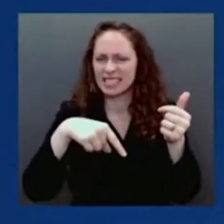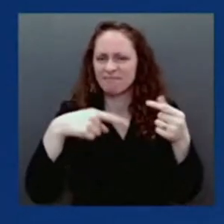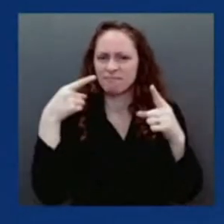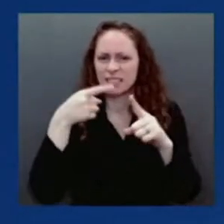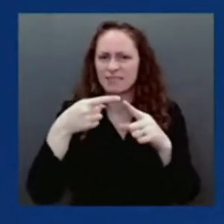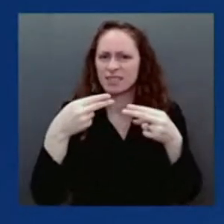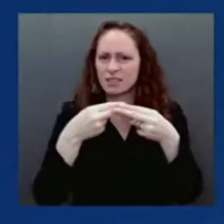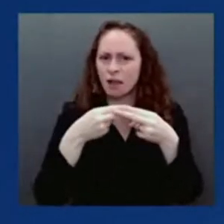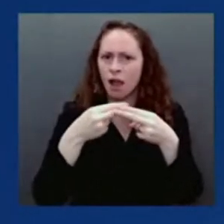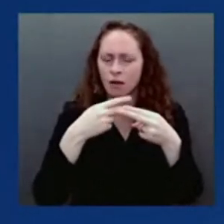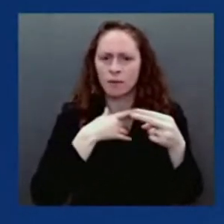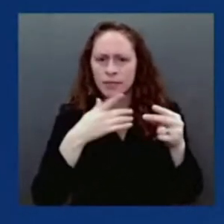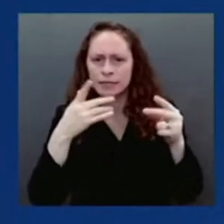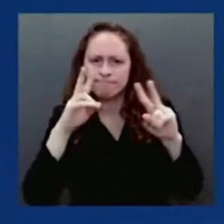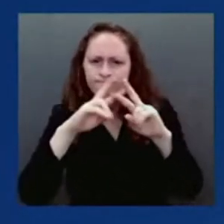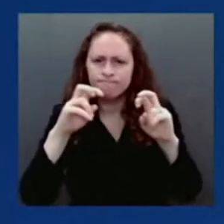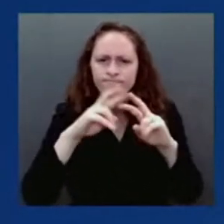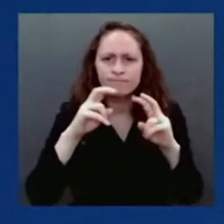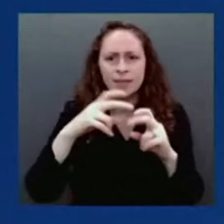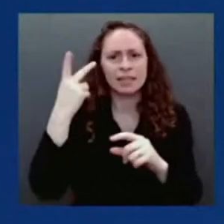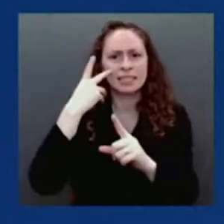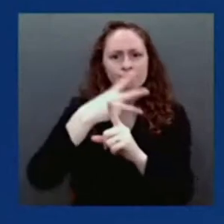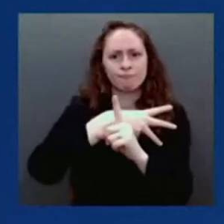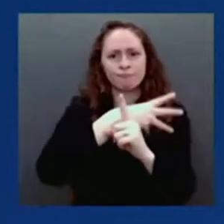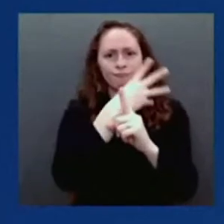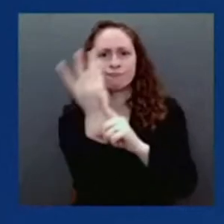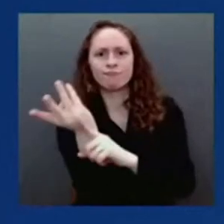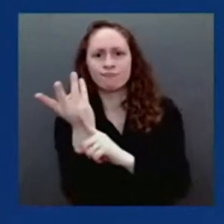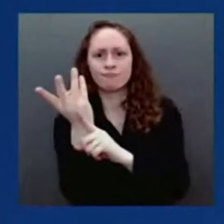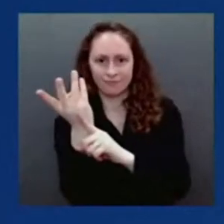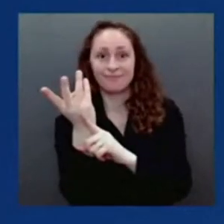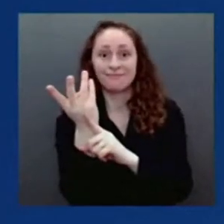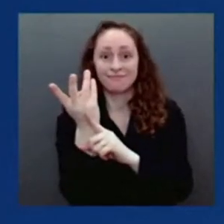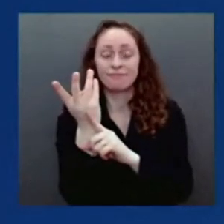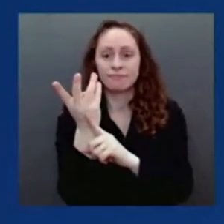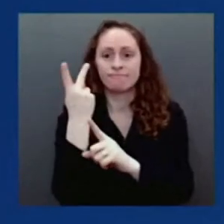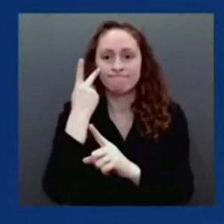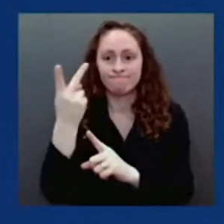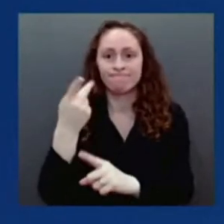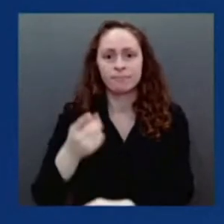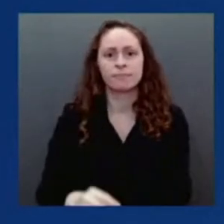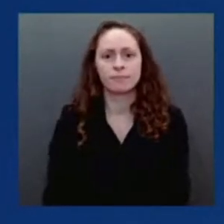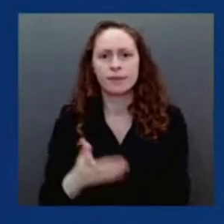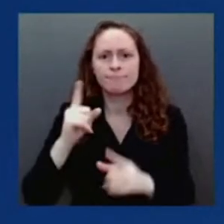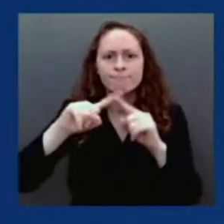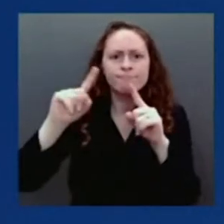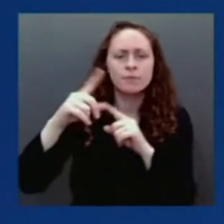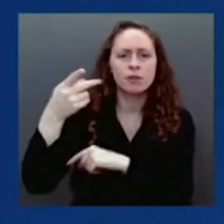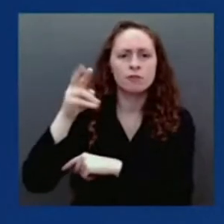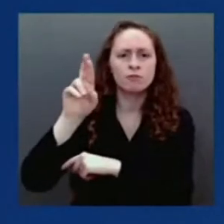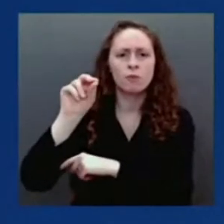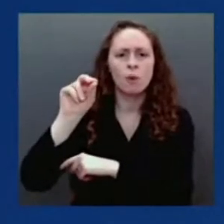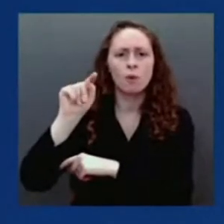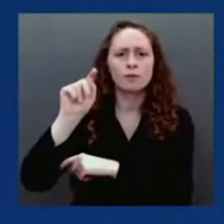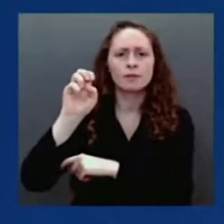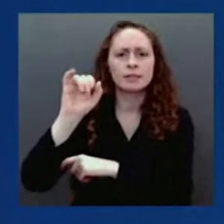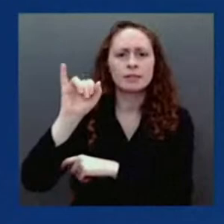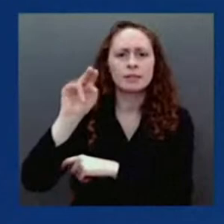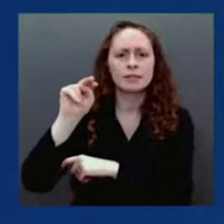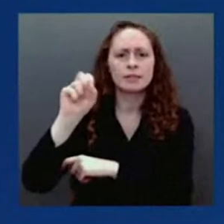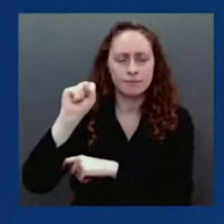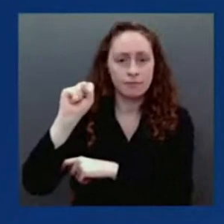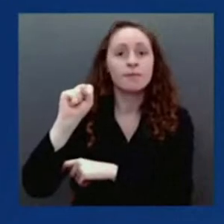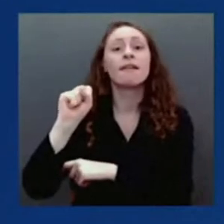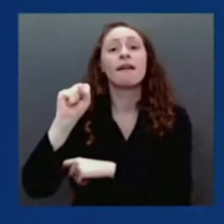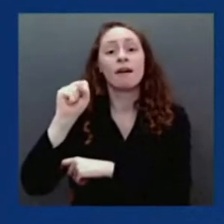would lead to a diverse antibody response, hence covering a broad array of a particular virus. Next